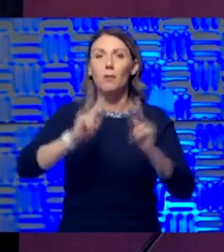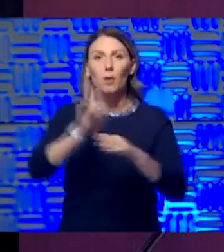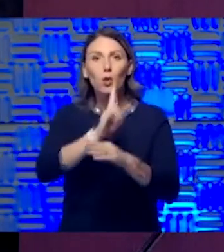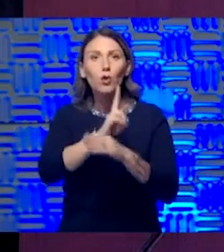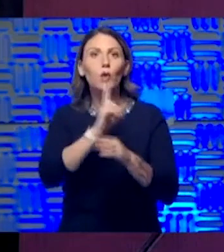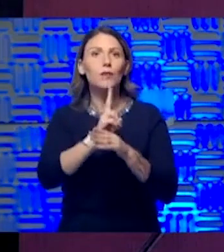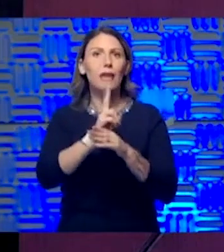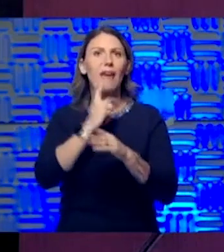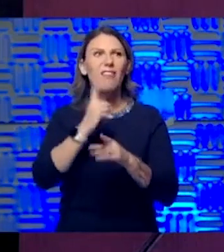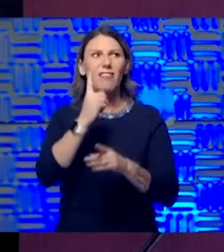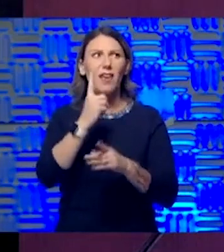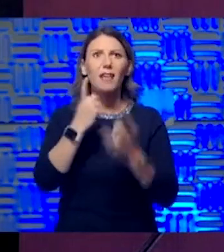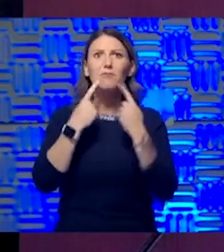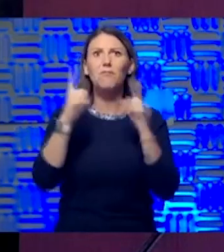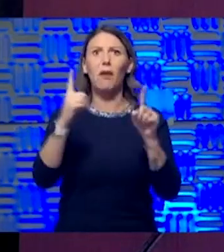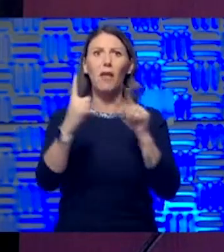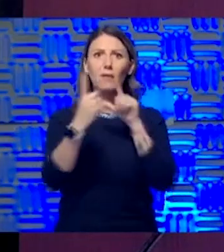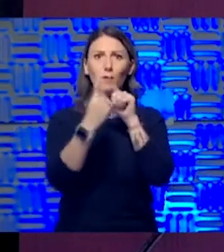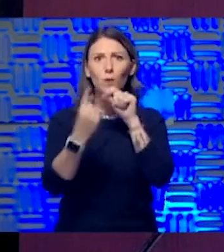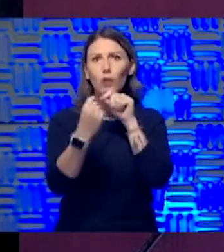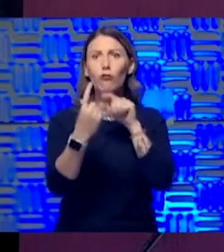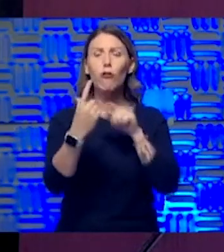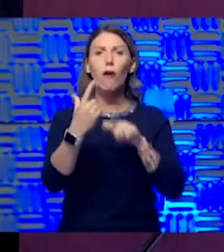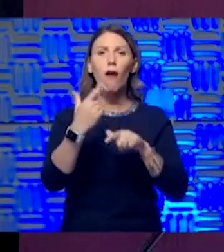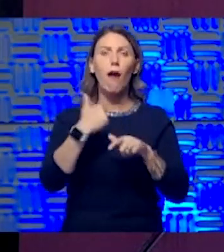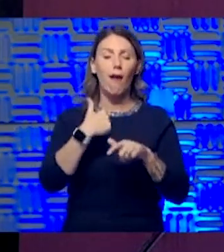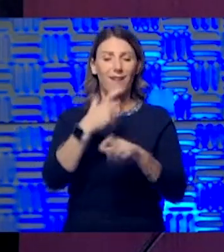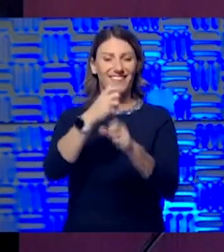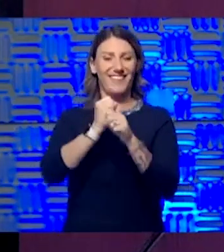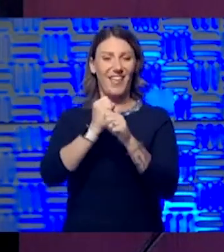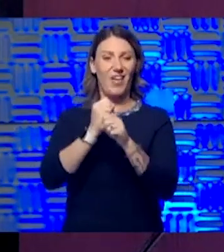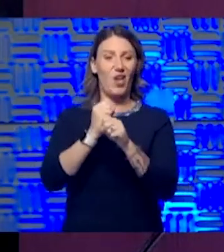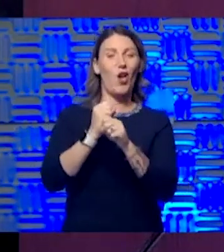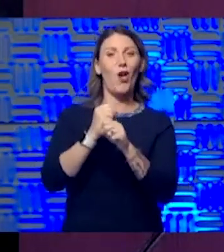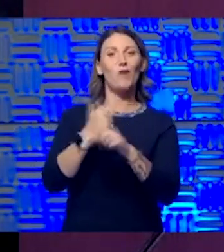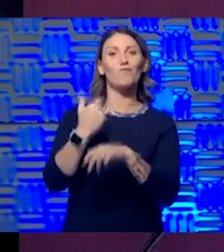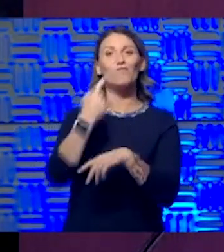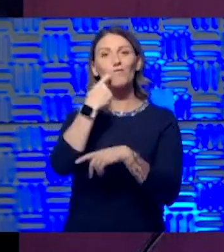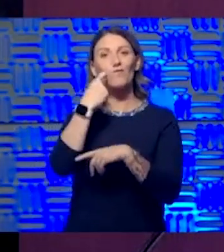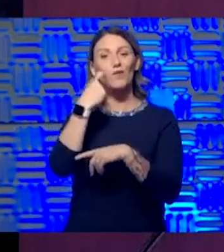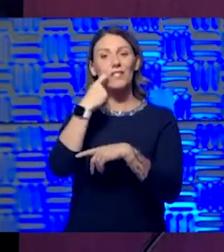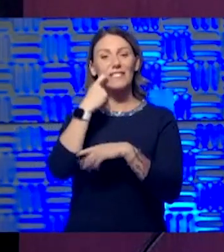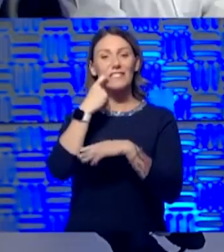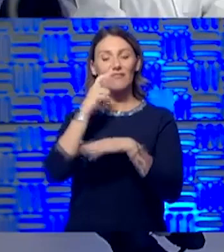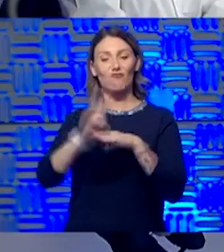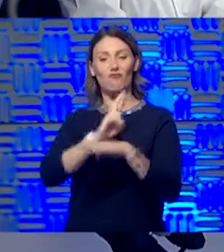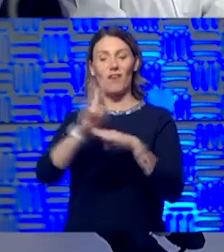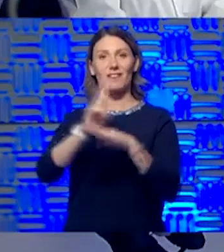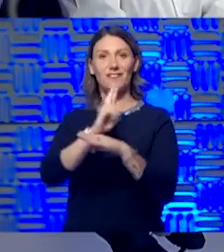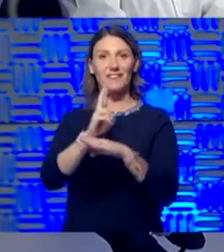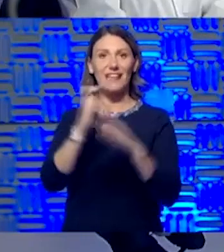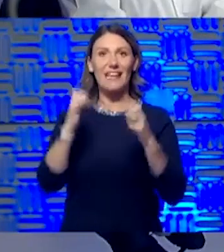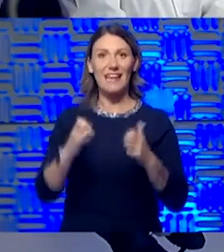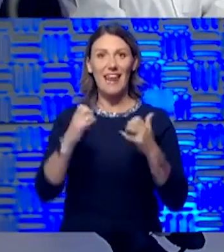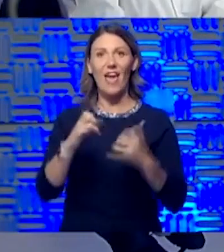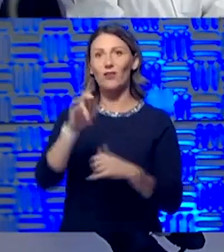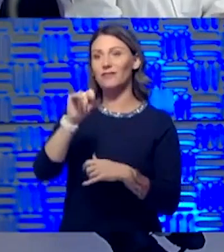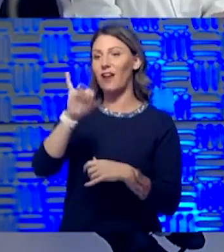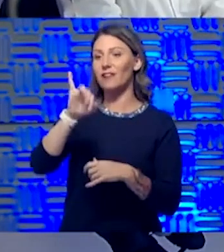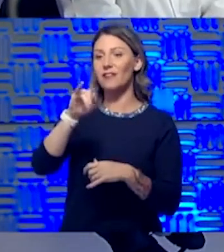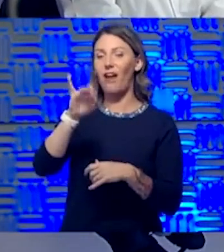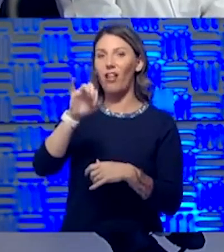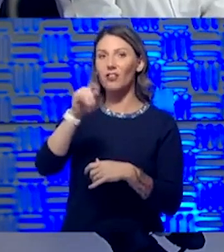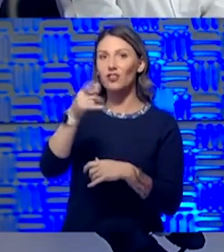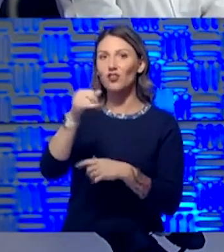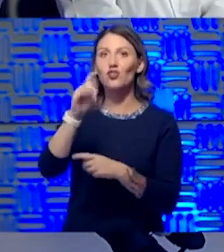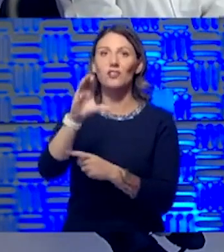Twitter. I actually got it from a former resident of mine who is now a toxicologist. So that was pretty good. go. Well, let's turn to the media and ask if they have